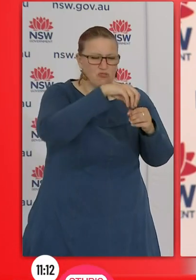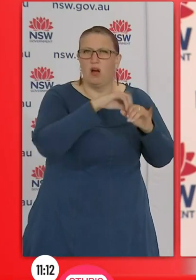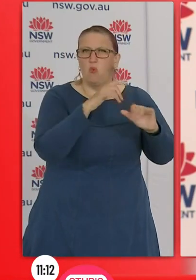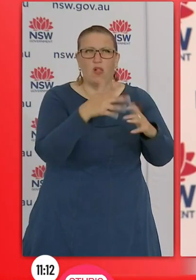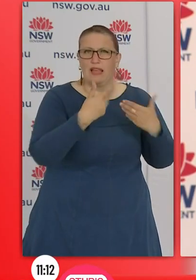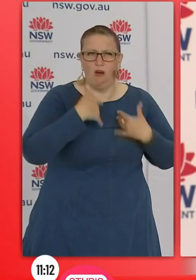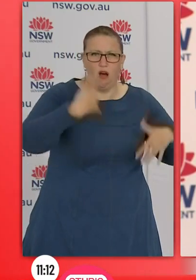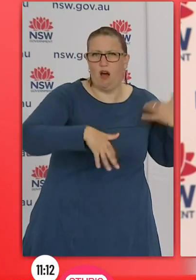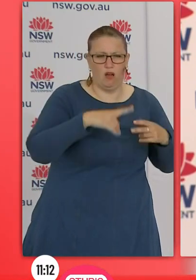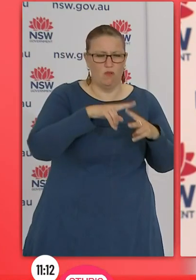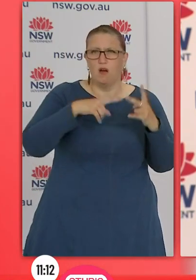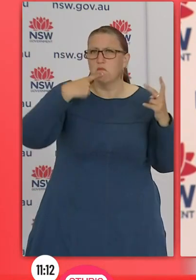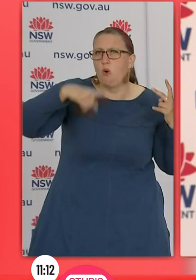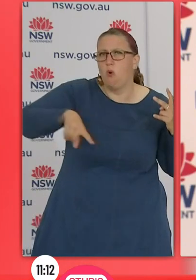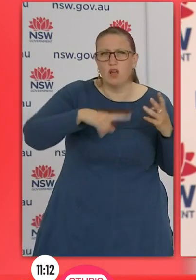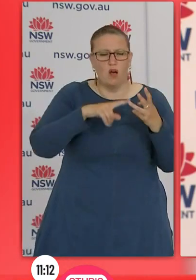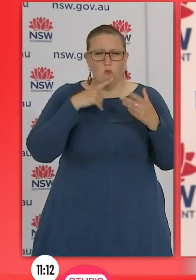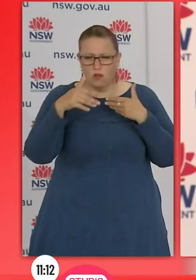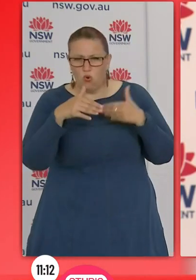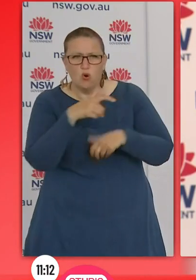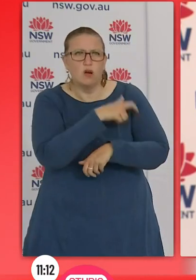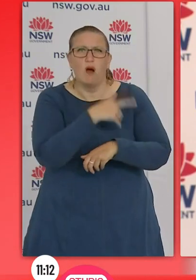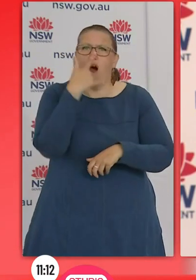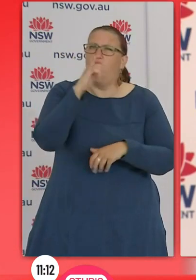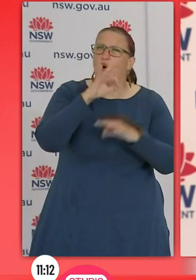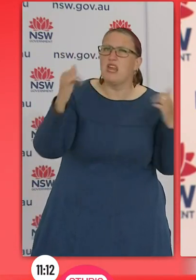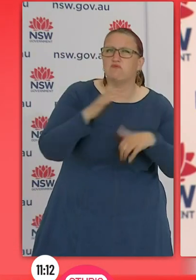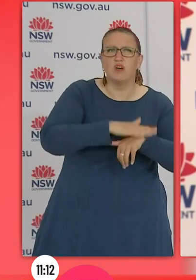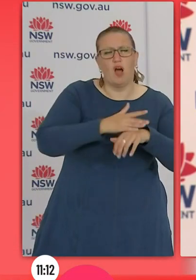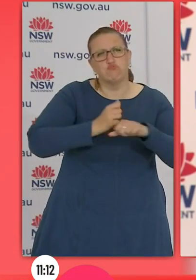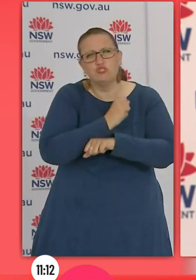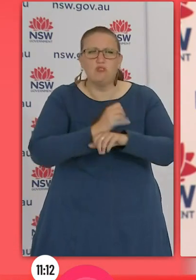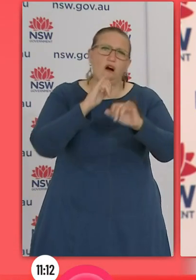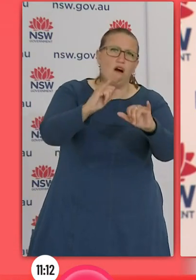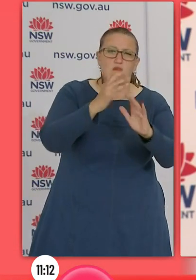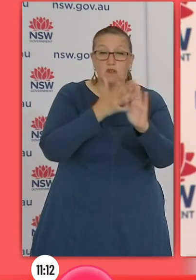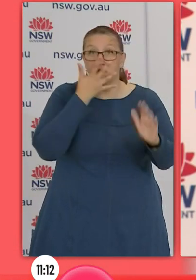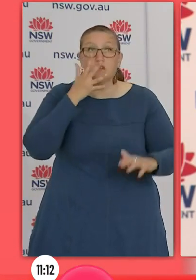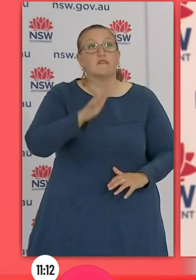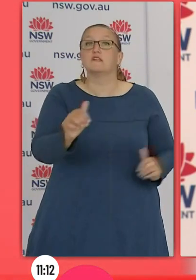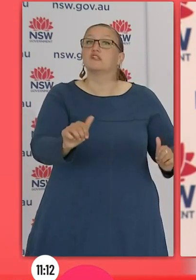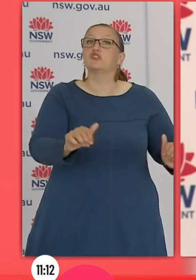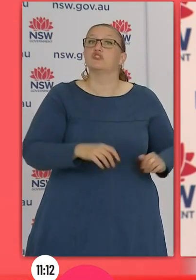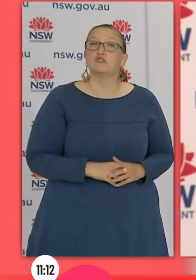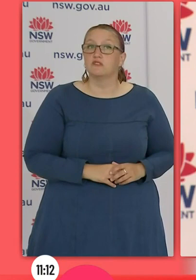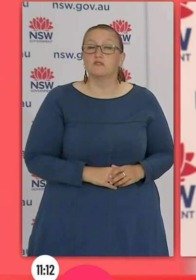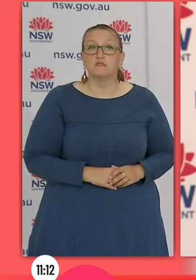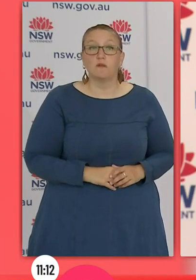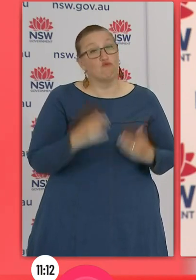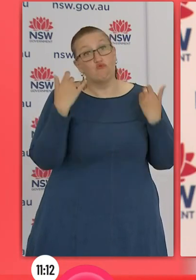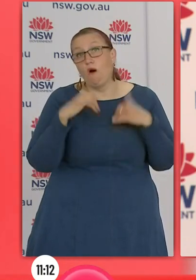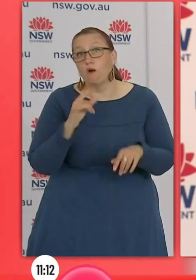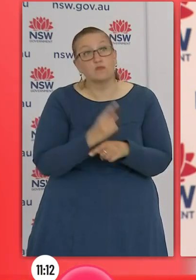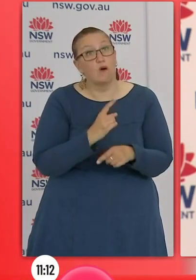this content, including the short period of production. But currently the focus of this misinformation is on the